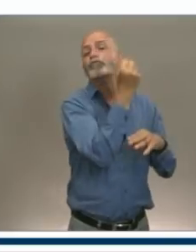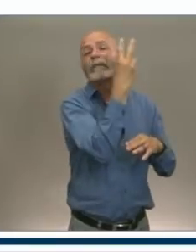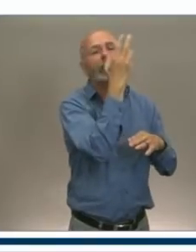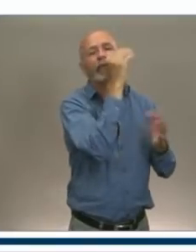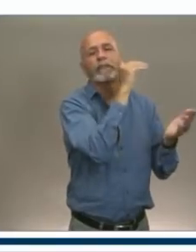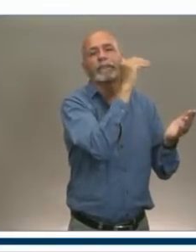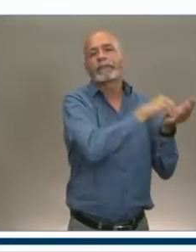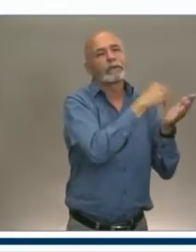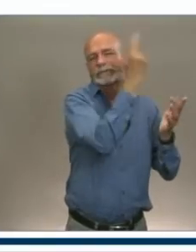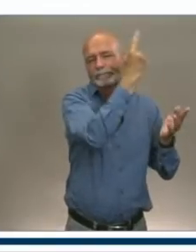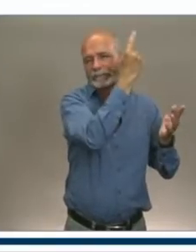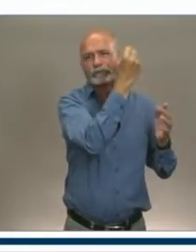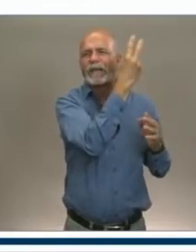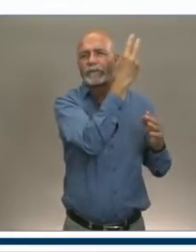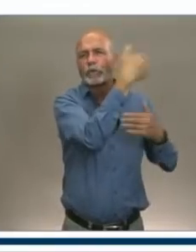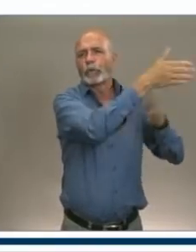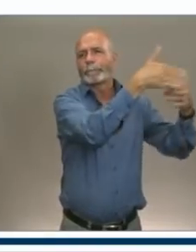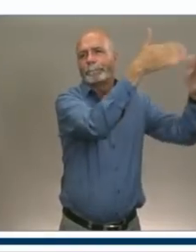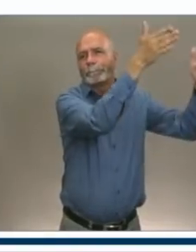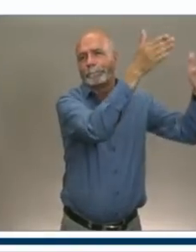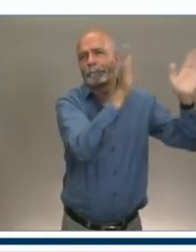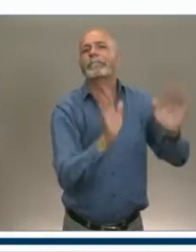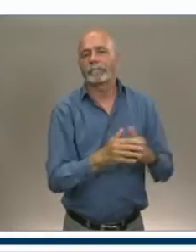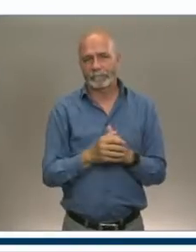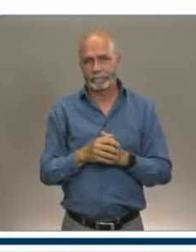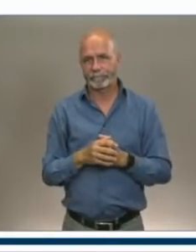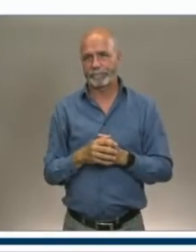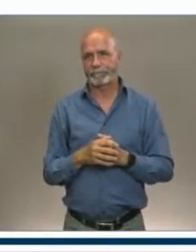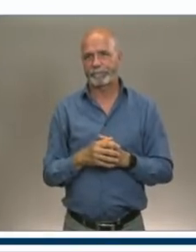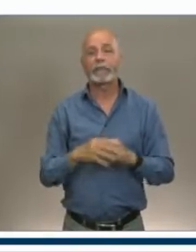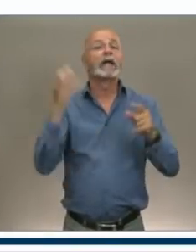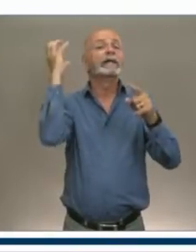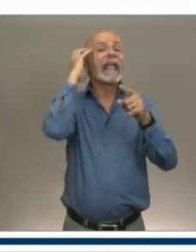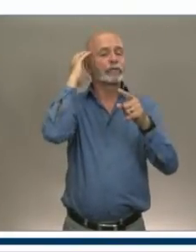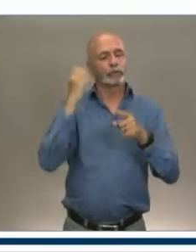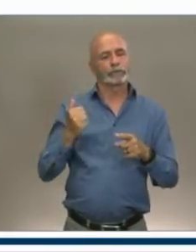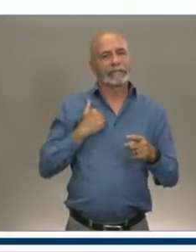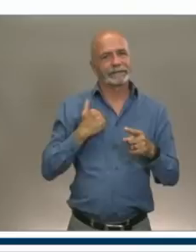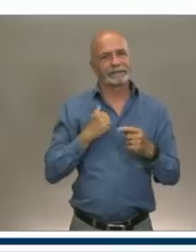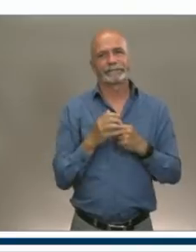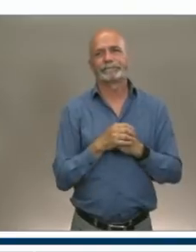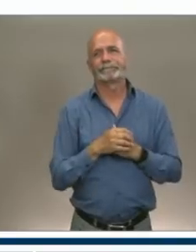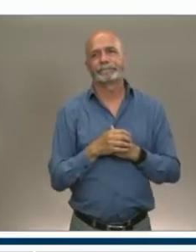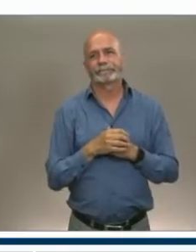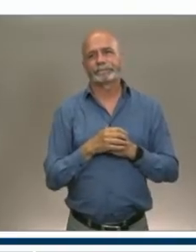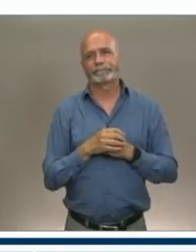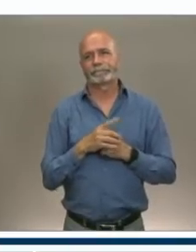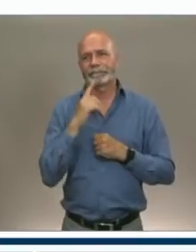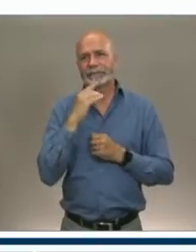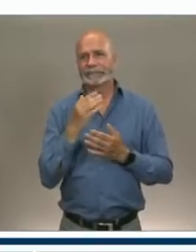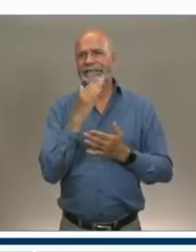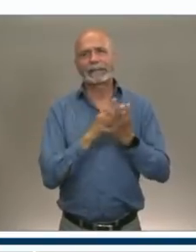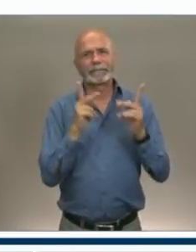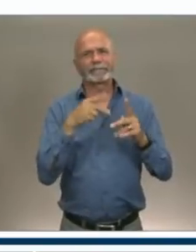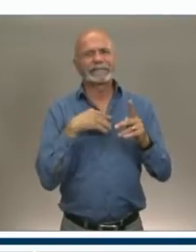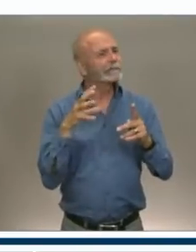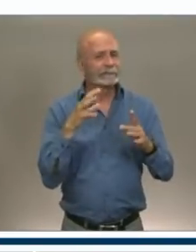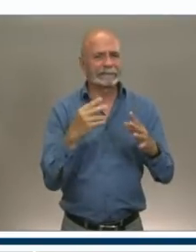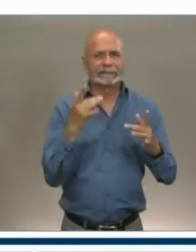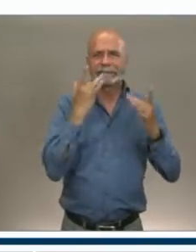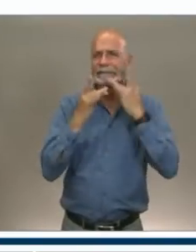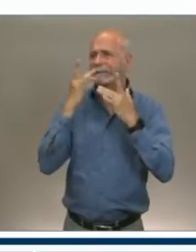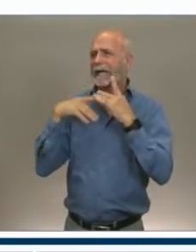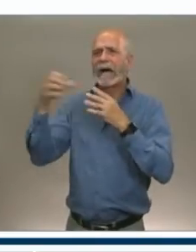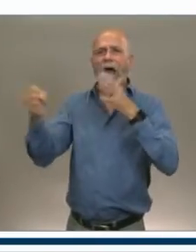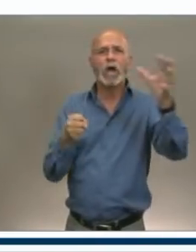Thank you, Minister. We hear that hotels particularly have a hard time hiring people and be